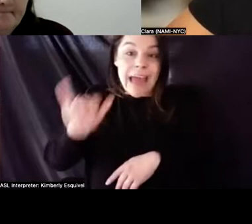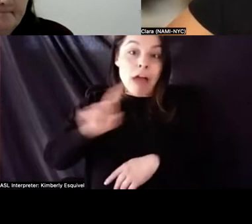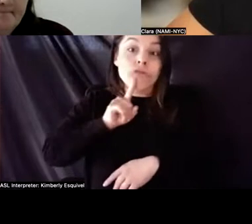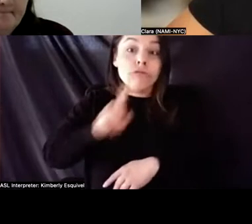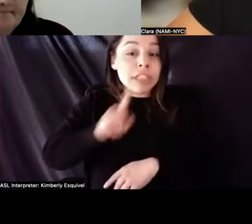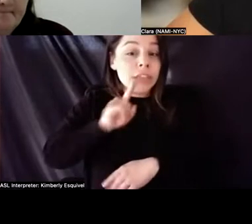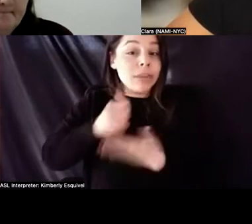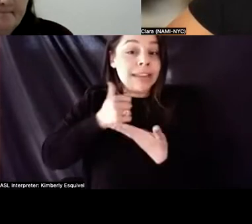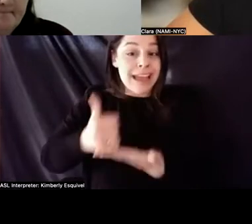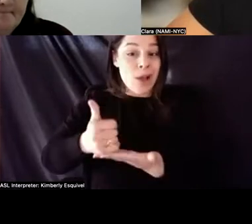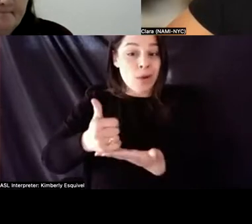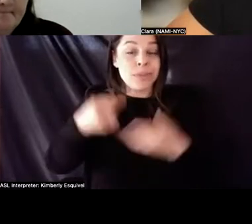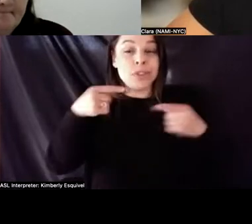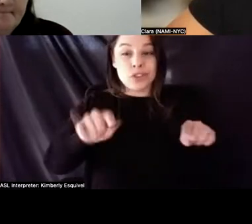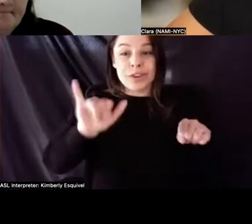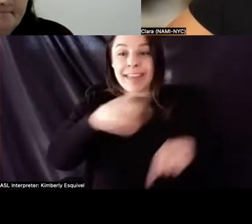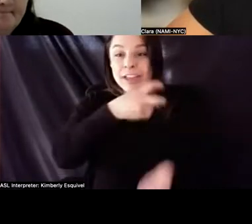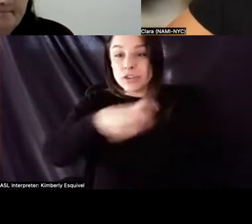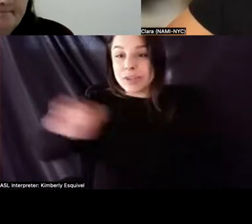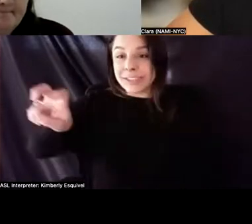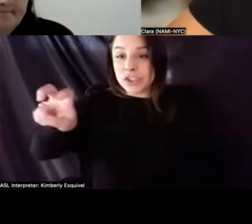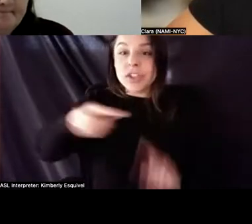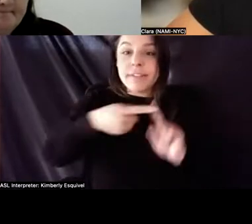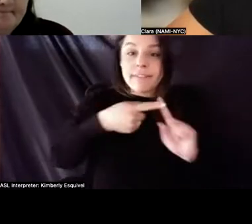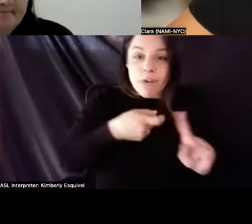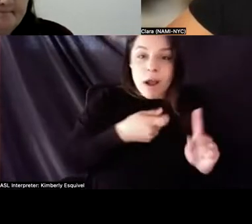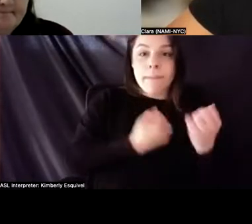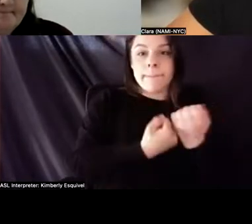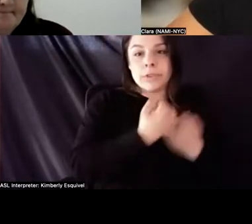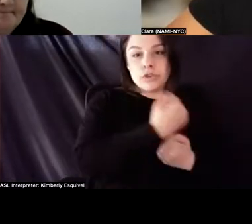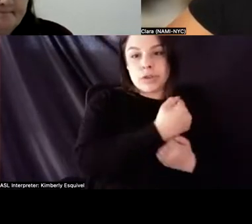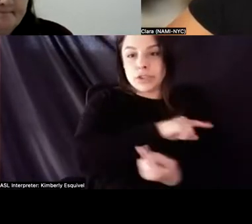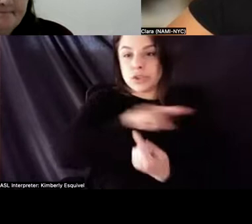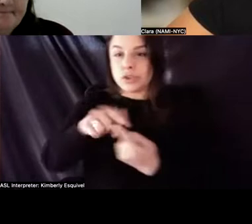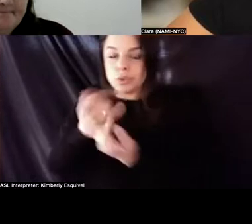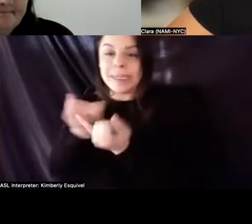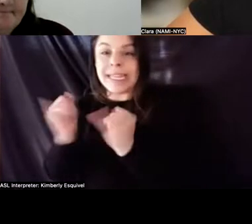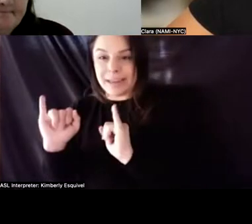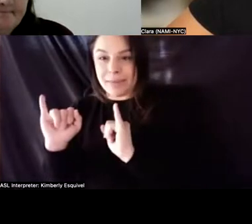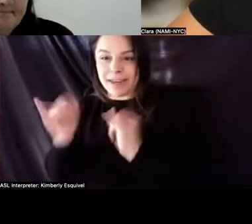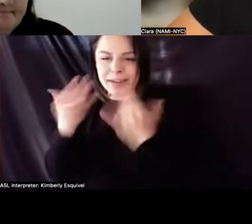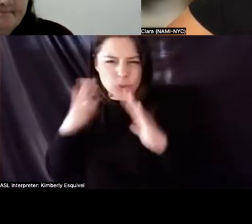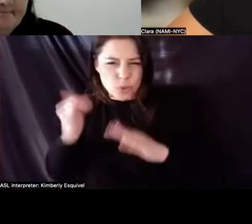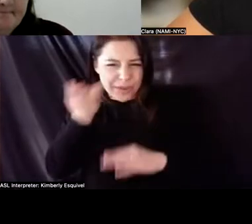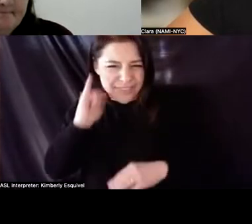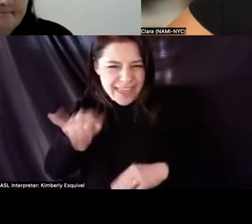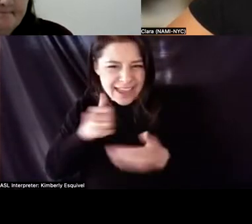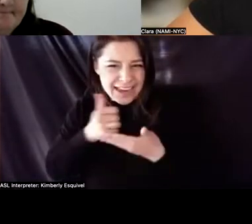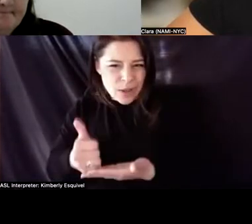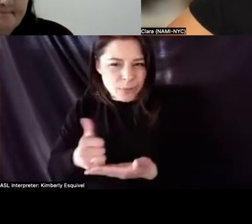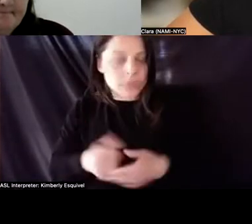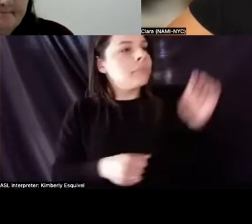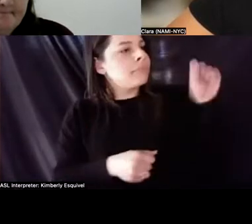from more structured to independent. So I don't know if that helps at all. Yeah, definitely. That's great. I'm really glad that helped you.